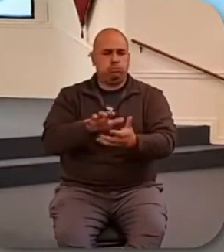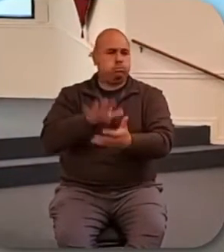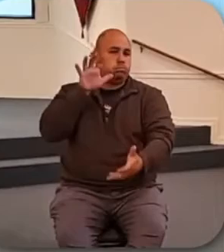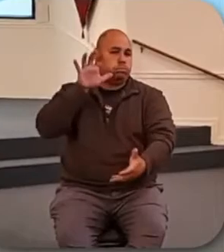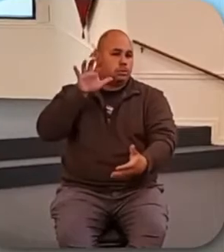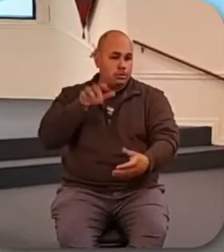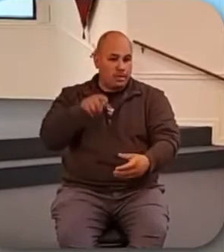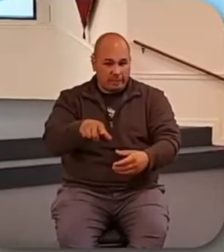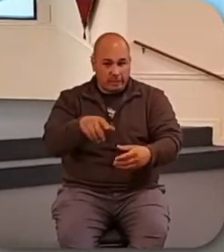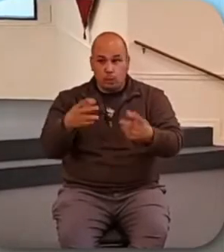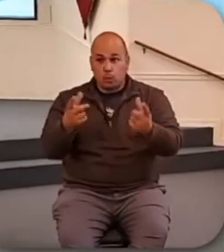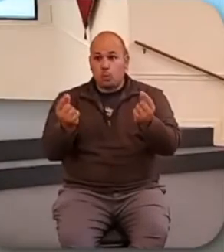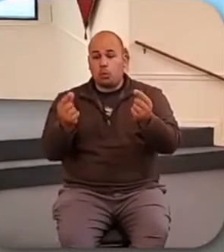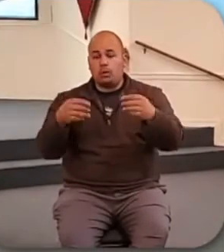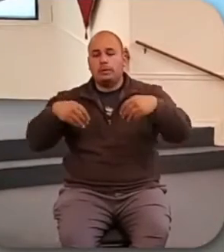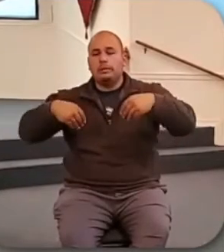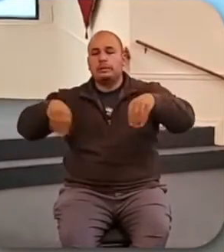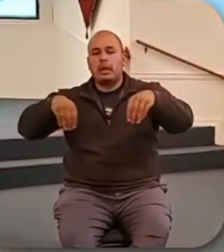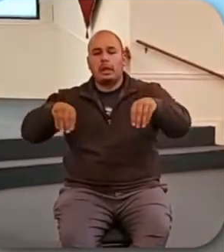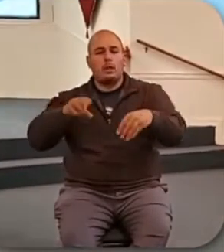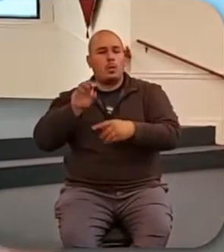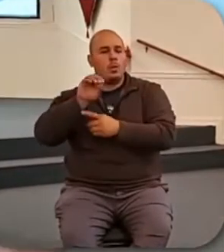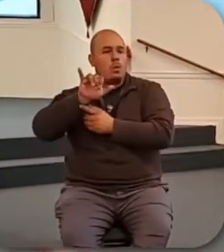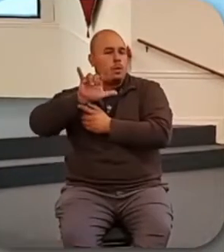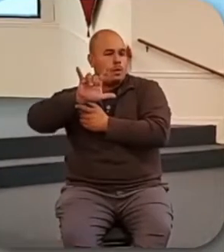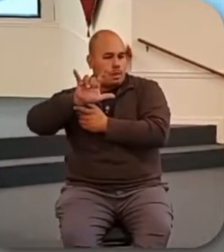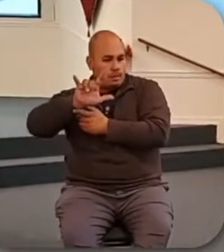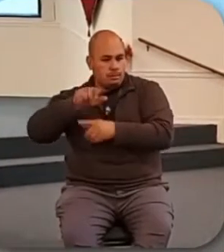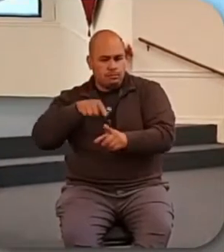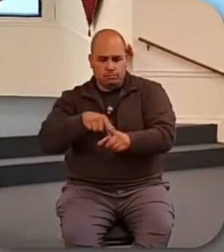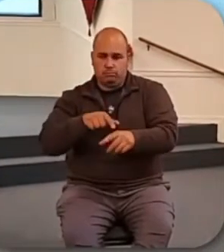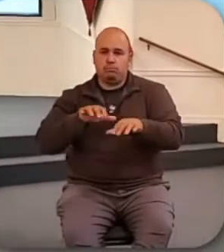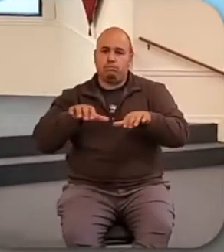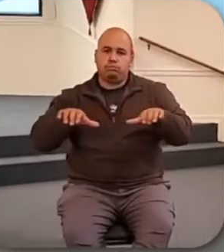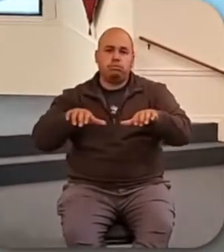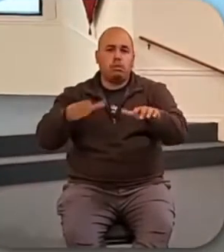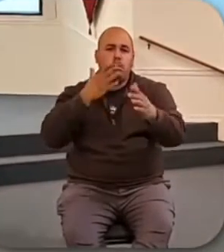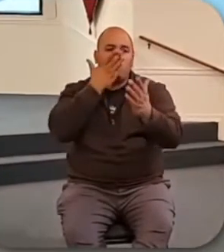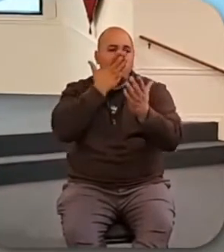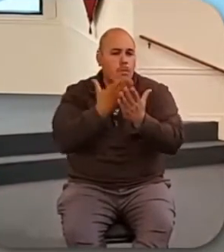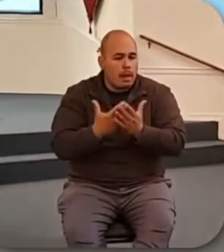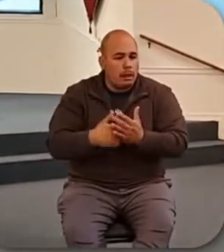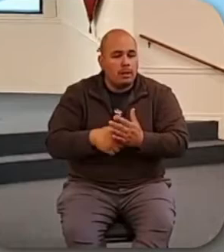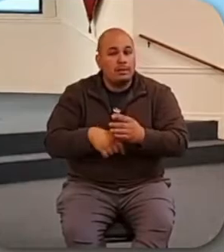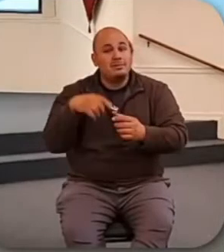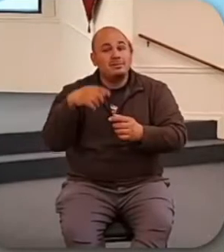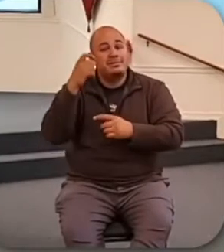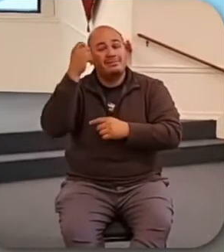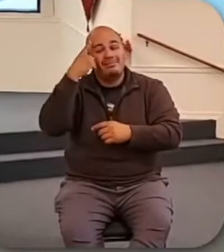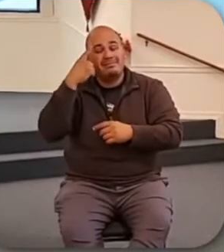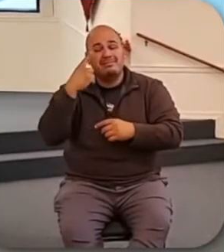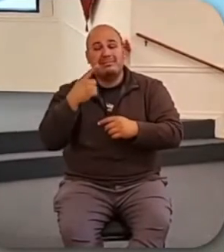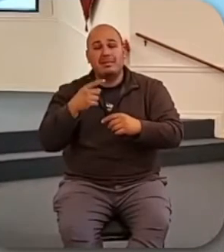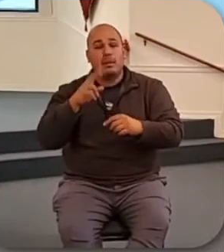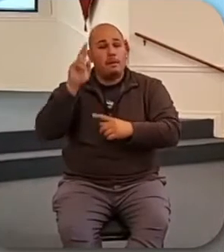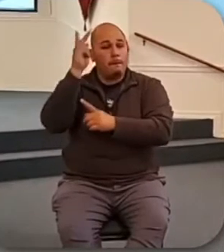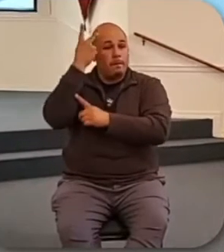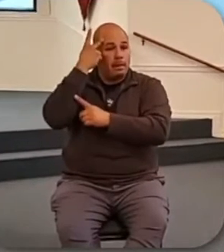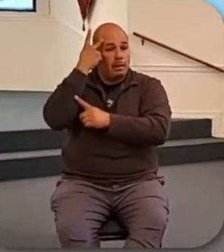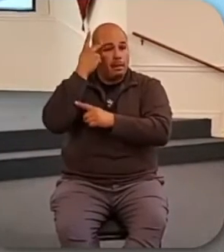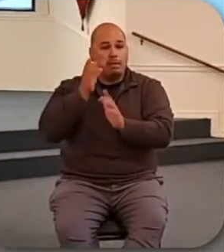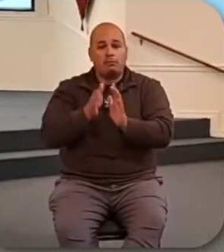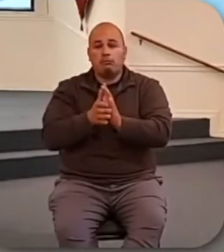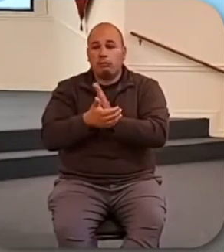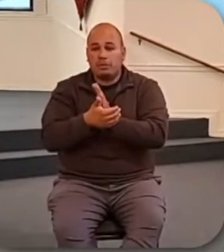oil and making a huge profit. And they were doing great. But then heavy corruption combined with